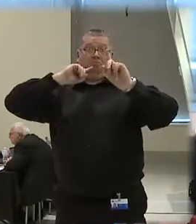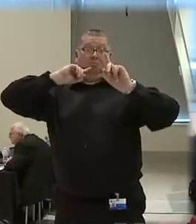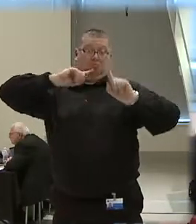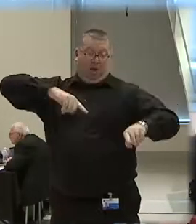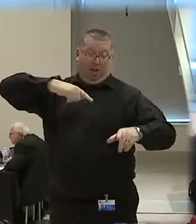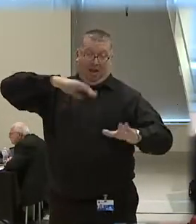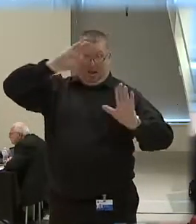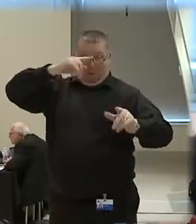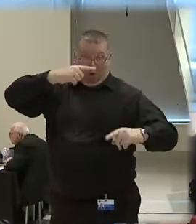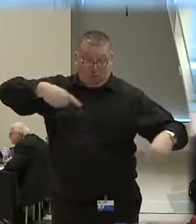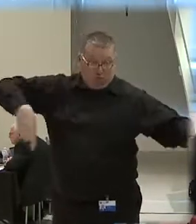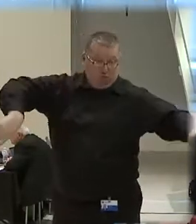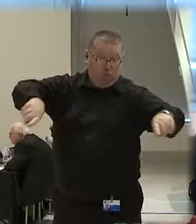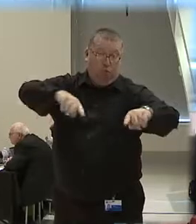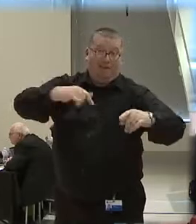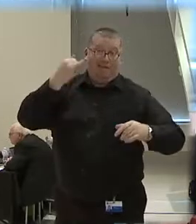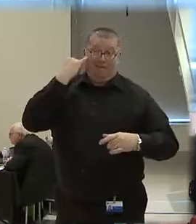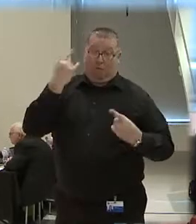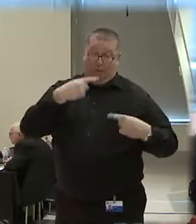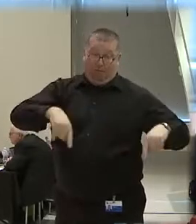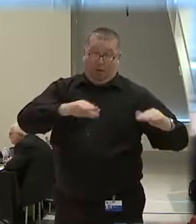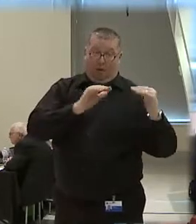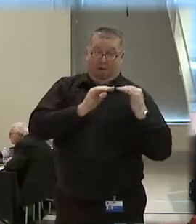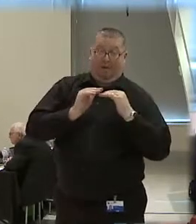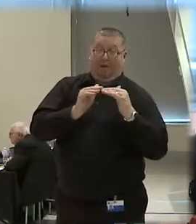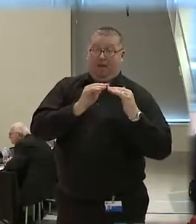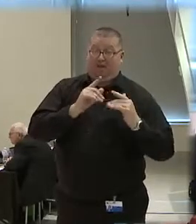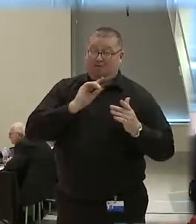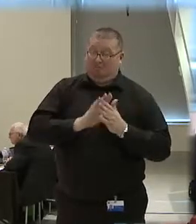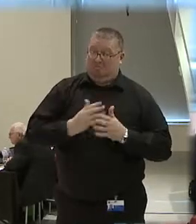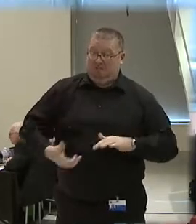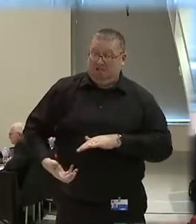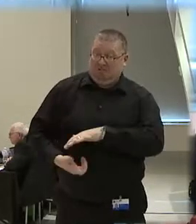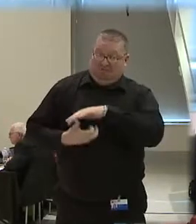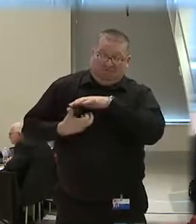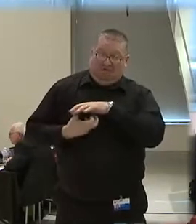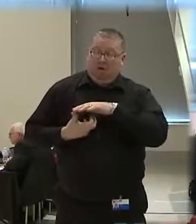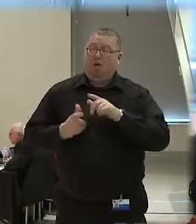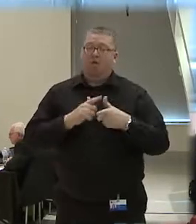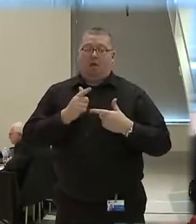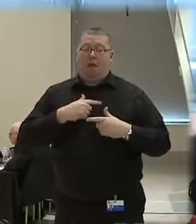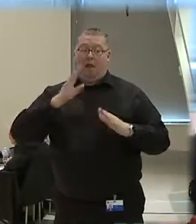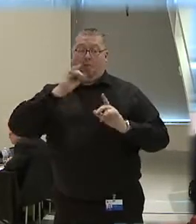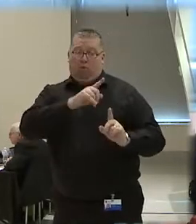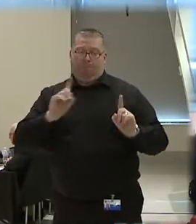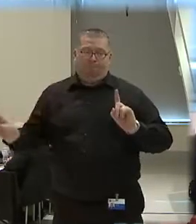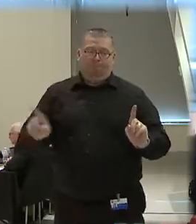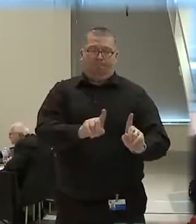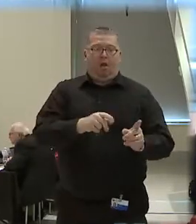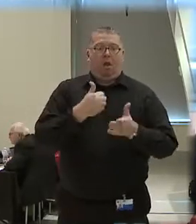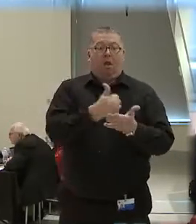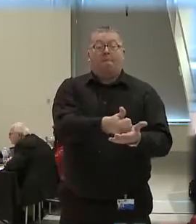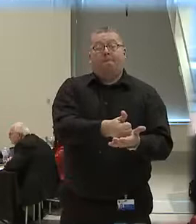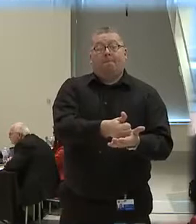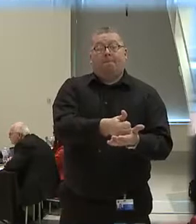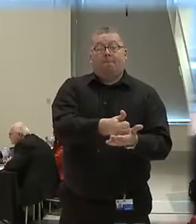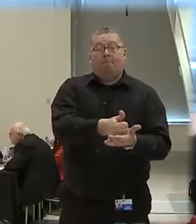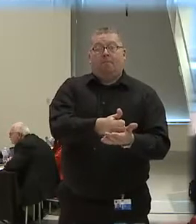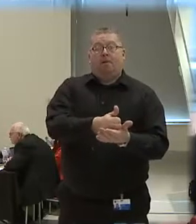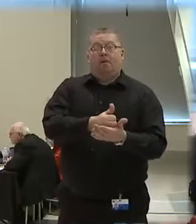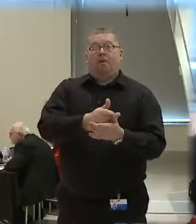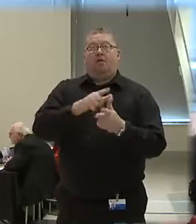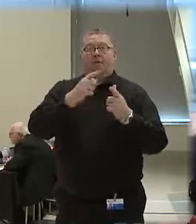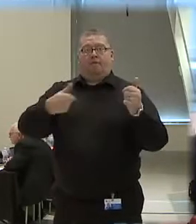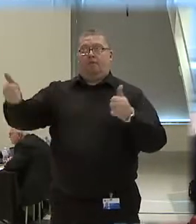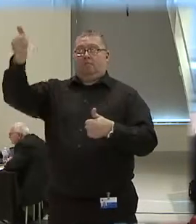you, if one of your officers is agitated, I expect you to step in and do something. That comes from